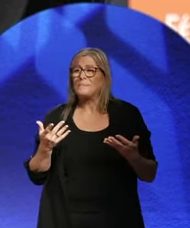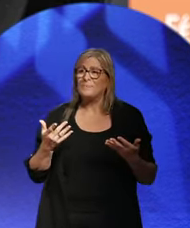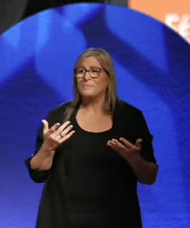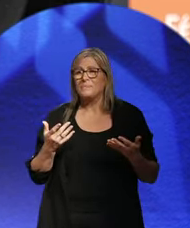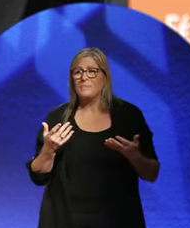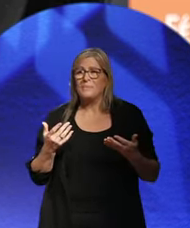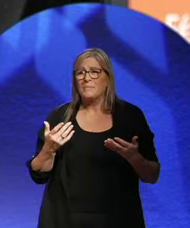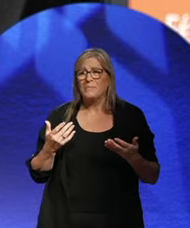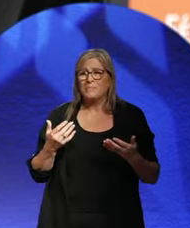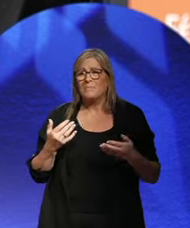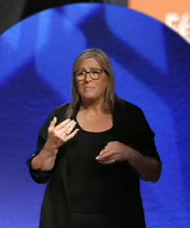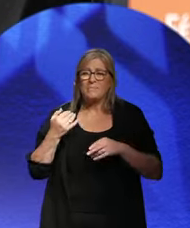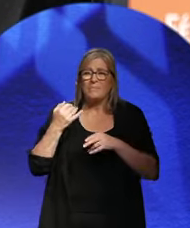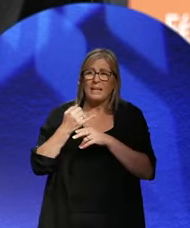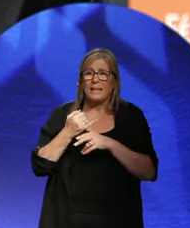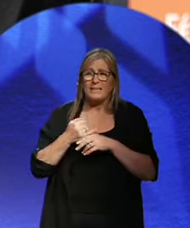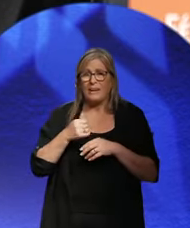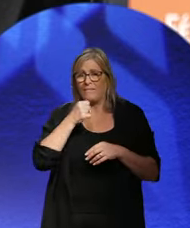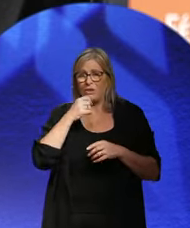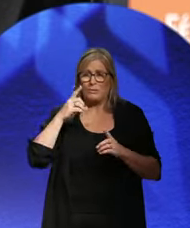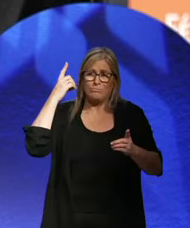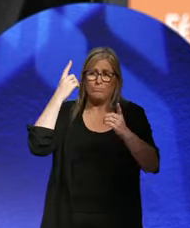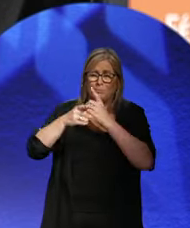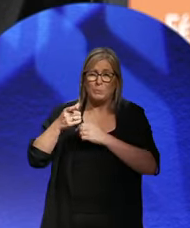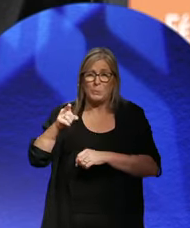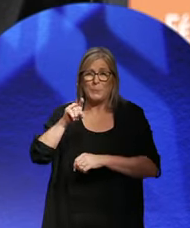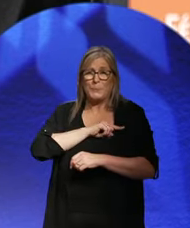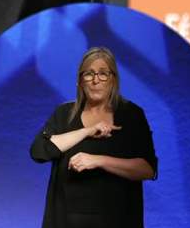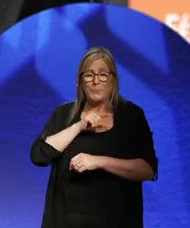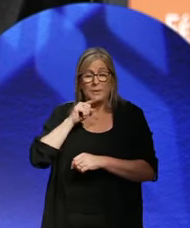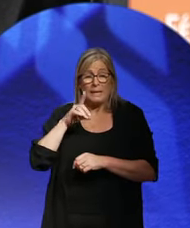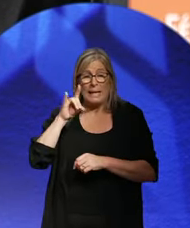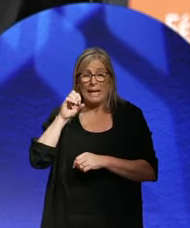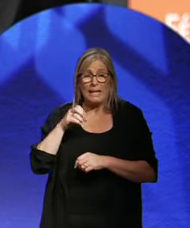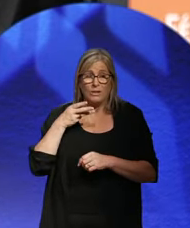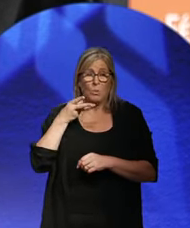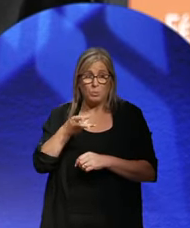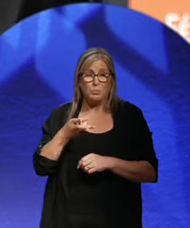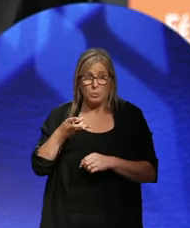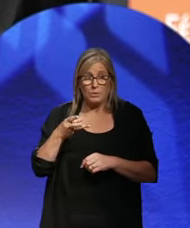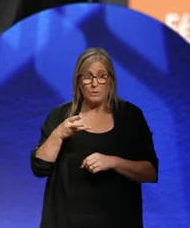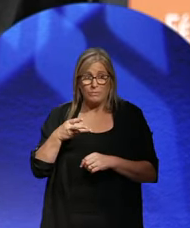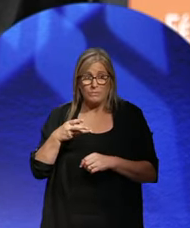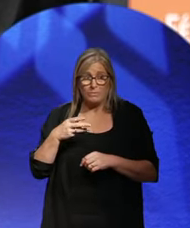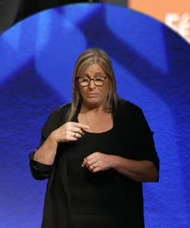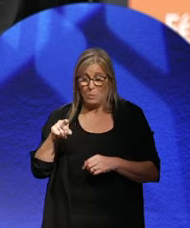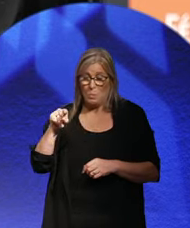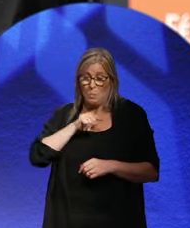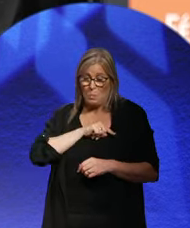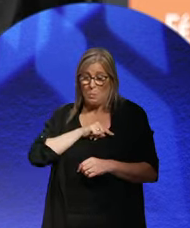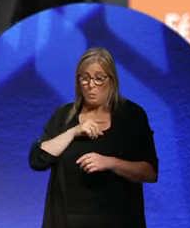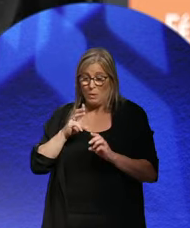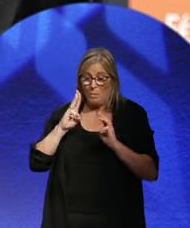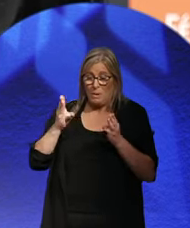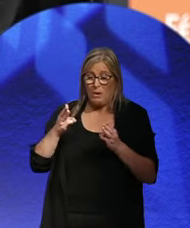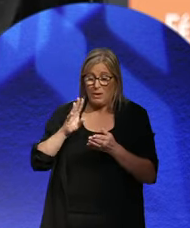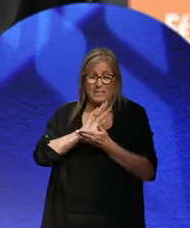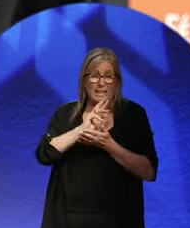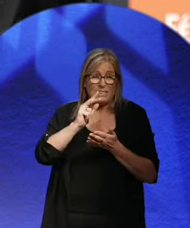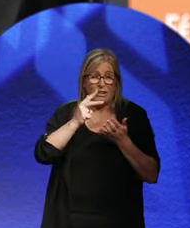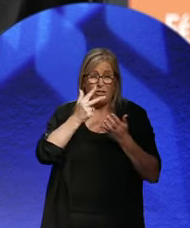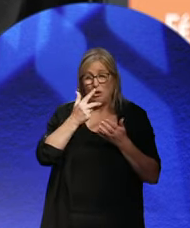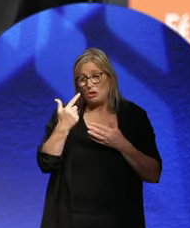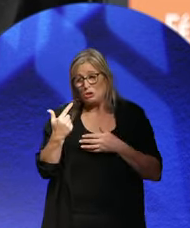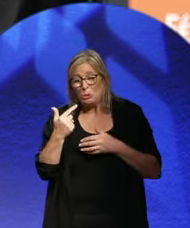in a first-past-the-post system, Hitler would have gained power in 1932 under a first-past-the-post system. So